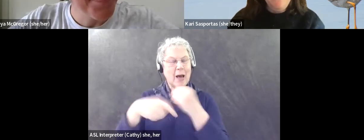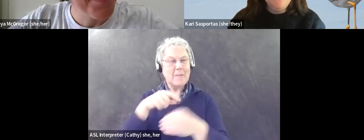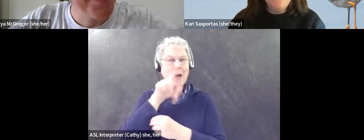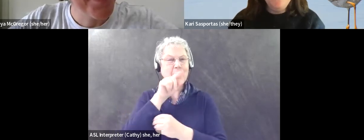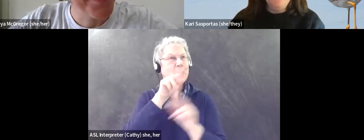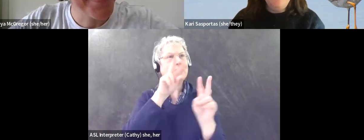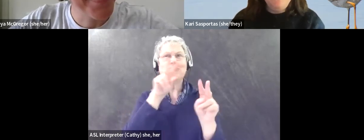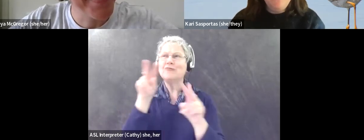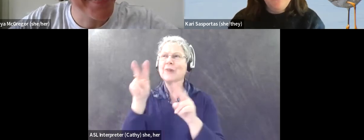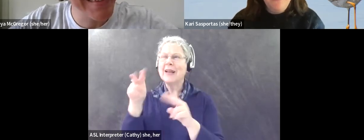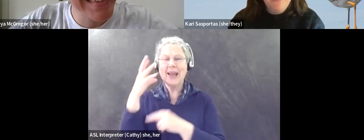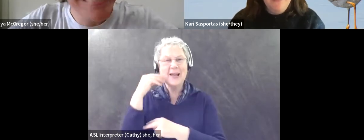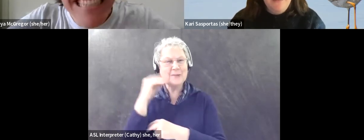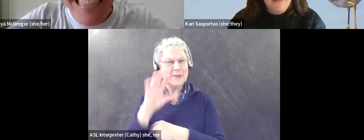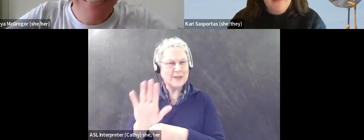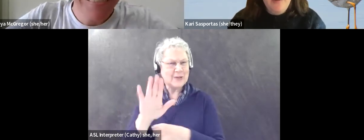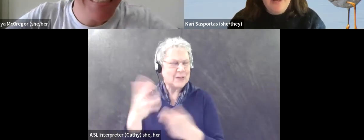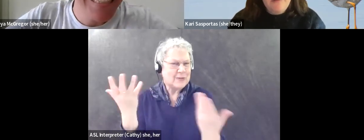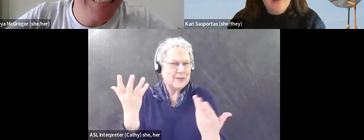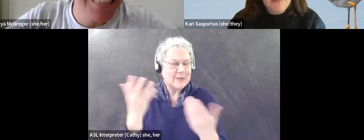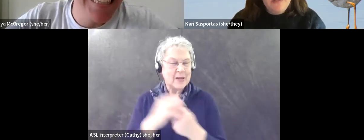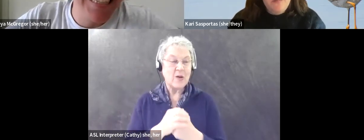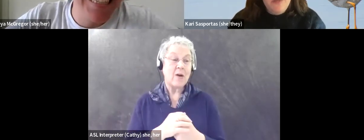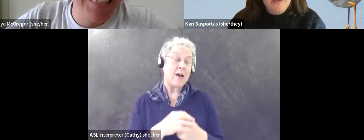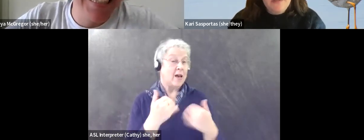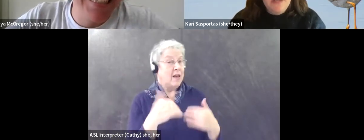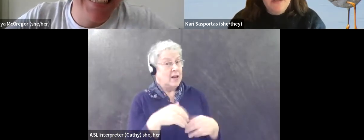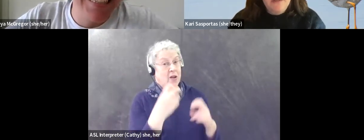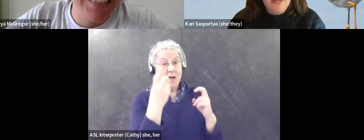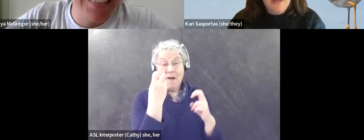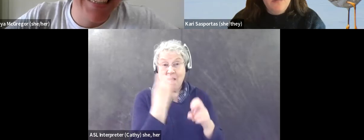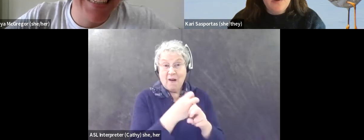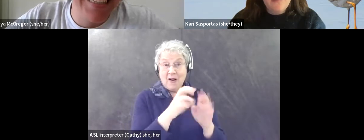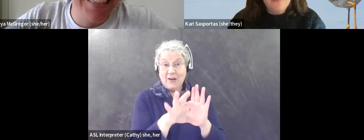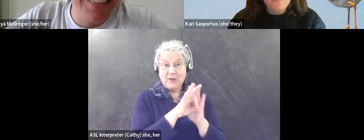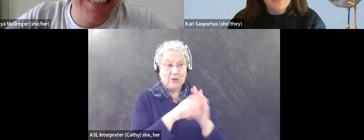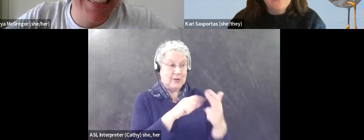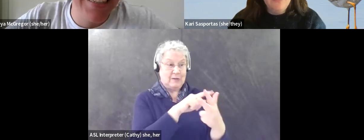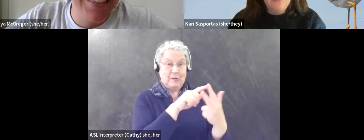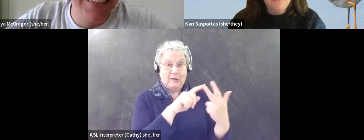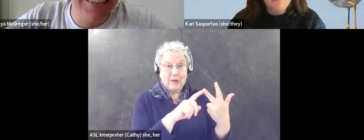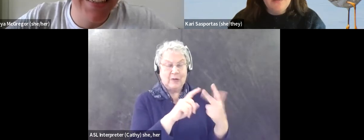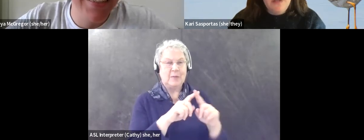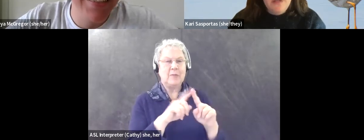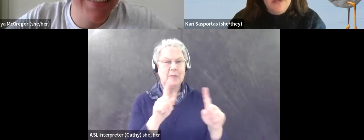Yeah, it's hard to limit it to three. But I would say the biggest thing that birds have brought to me is